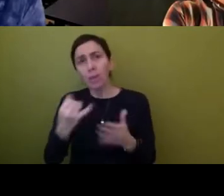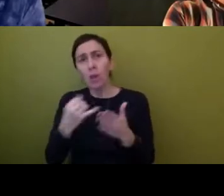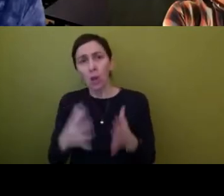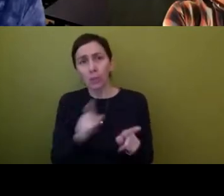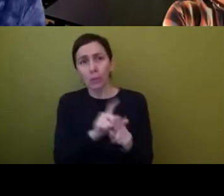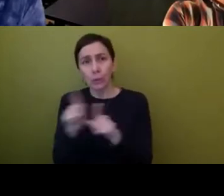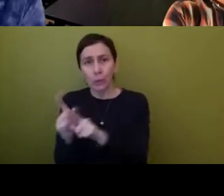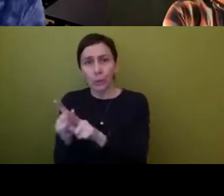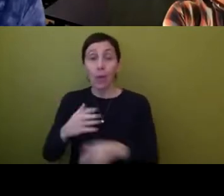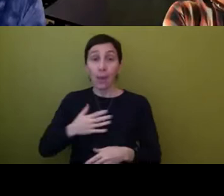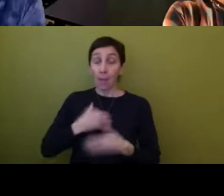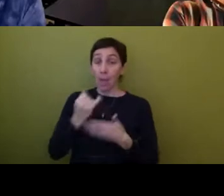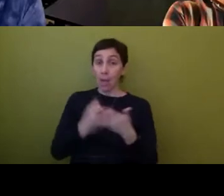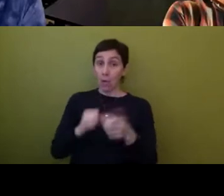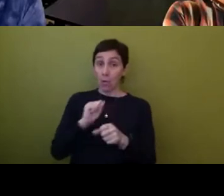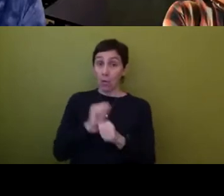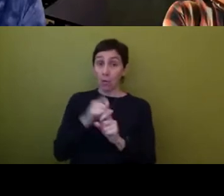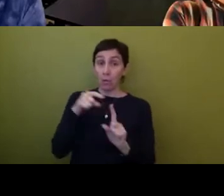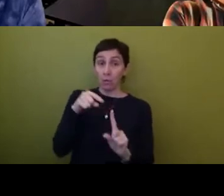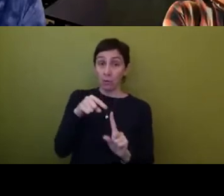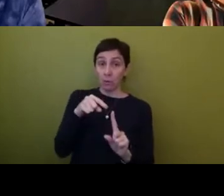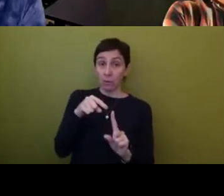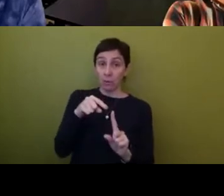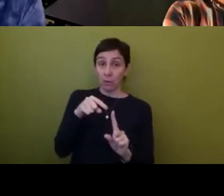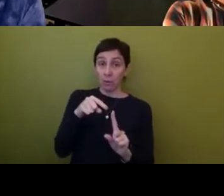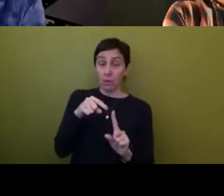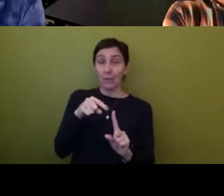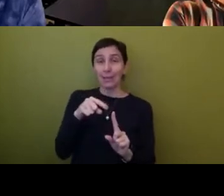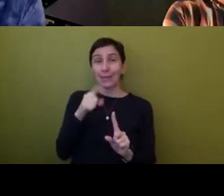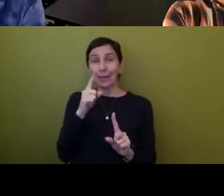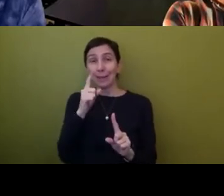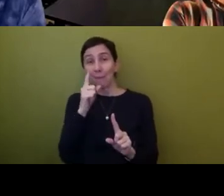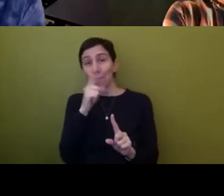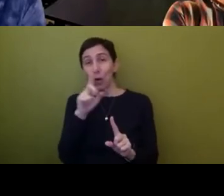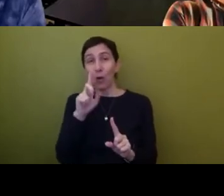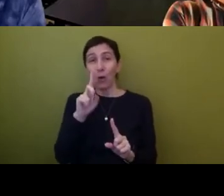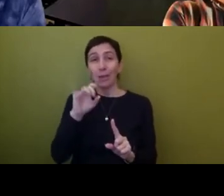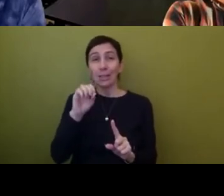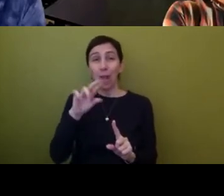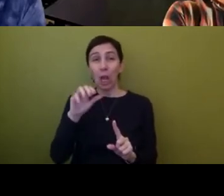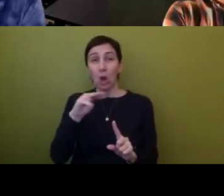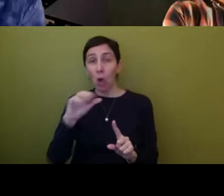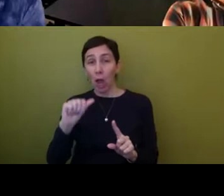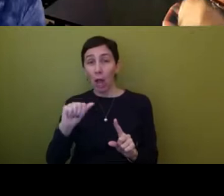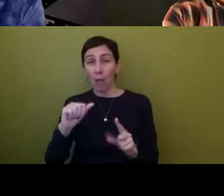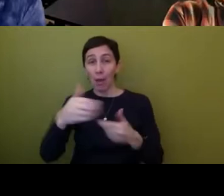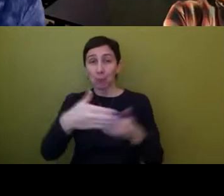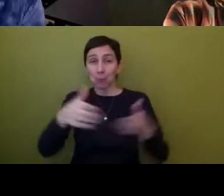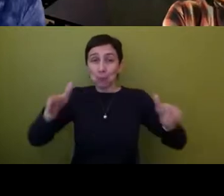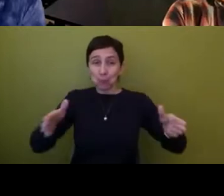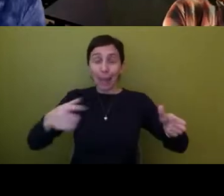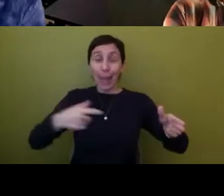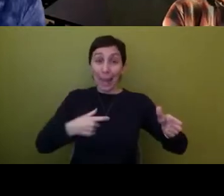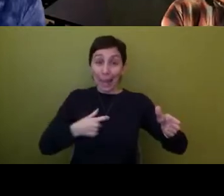the piece is actually talking, it's, it's, faux dioramas that I made and I'm sitting in these dioramas in my, uh, traditional